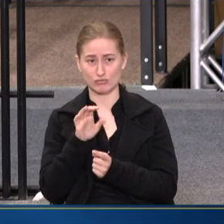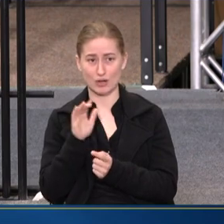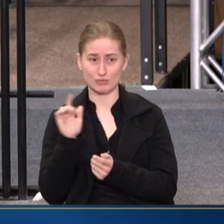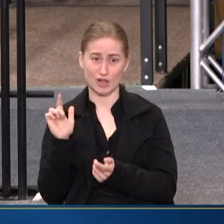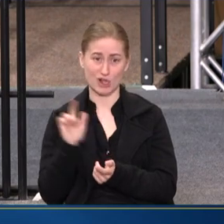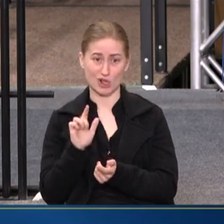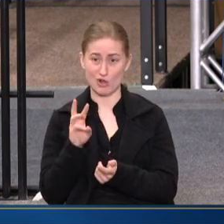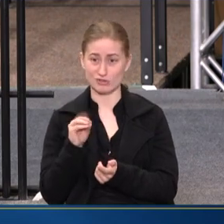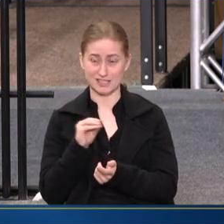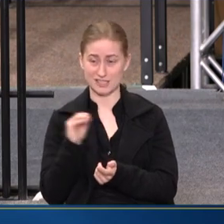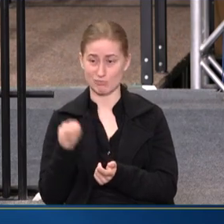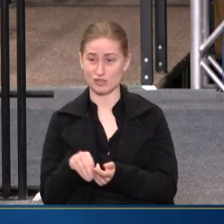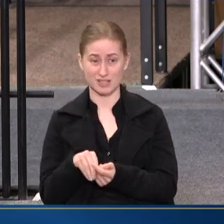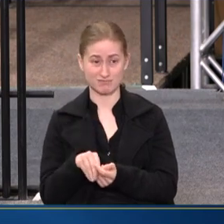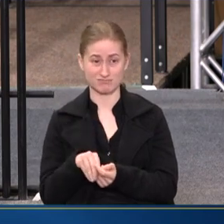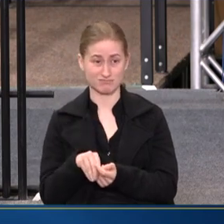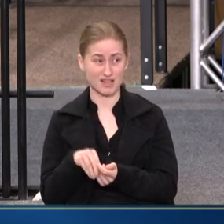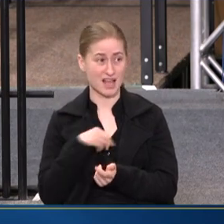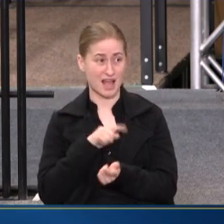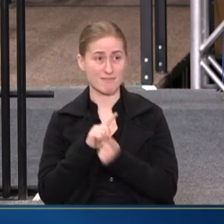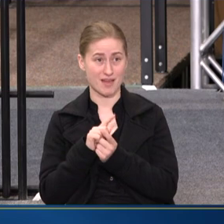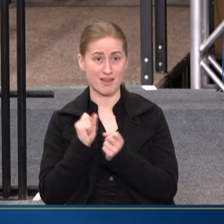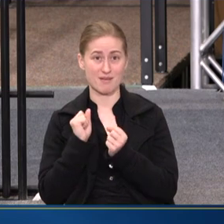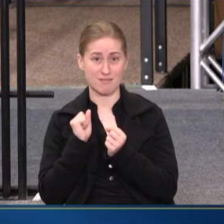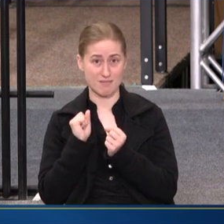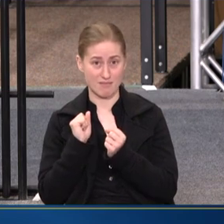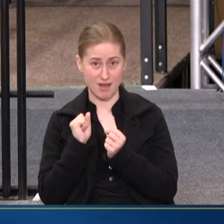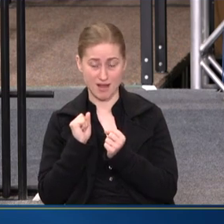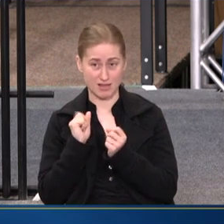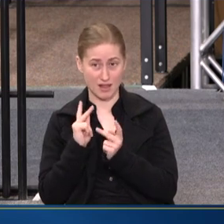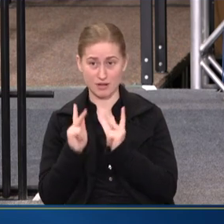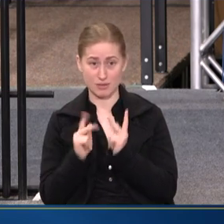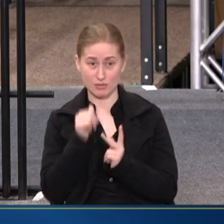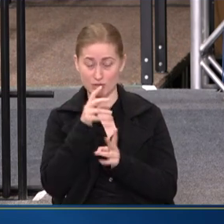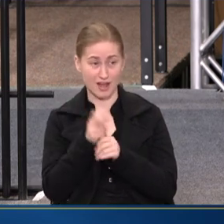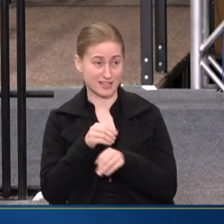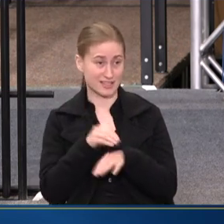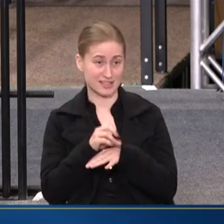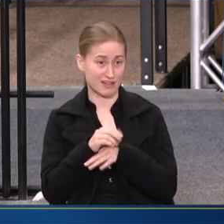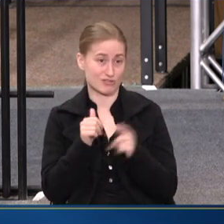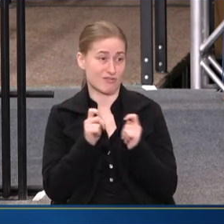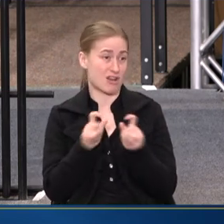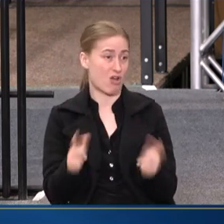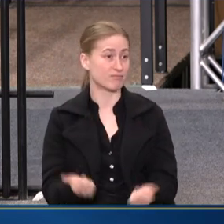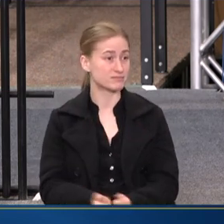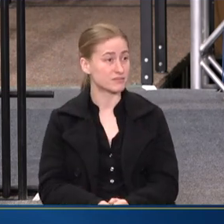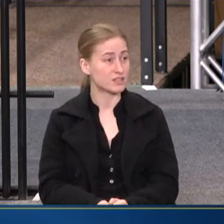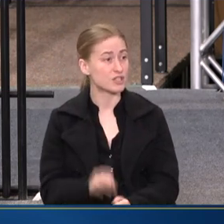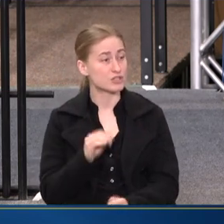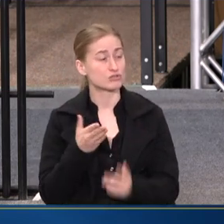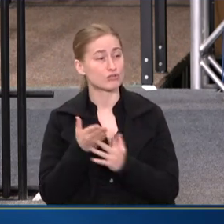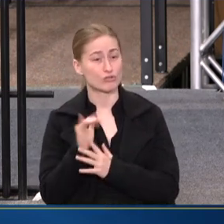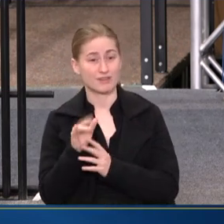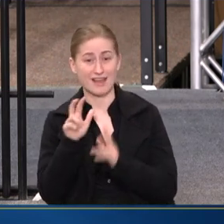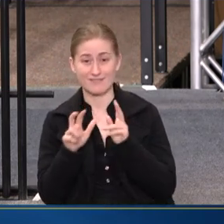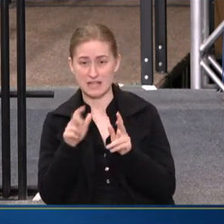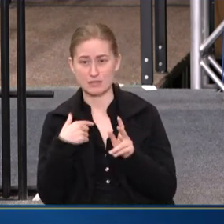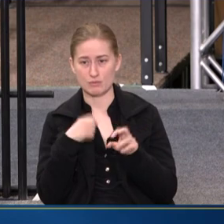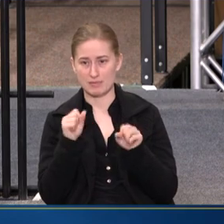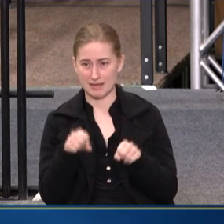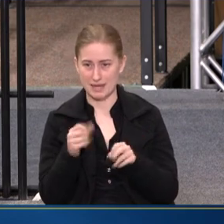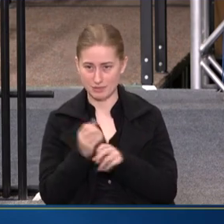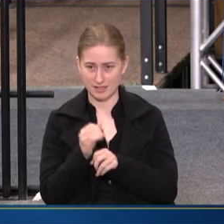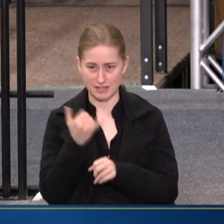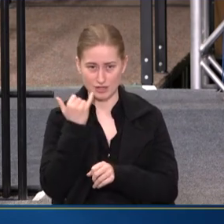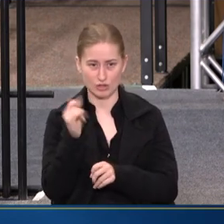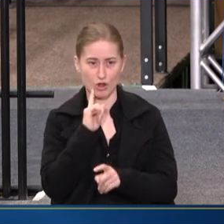IN THE LOW 60%. I MEANT A LOT OF PEOPLE WERE NOT GETTING A COUNSELOR ON THE PHONE. SO THROUGH THAT INVESTMENT, WE'VE BEEN ABLE TO GET